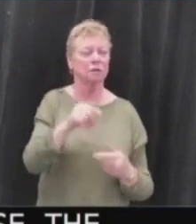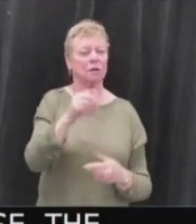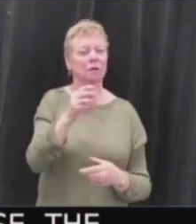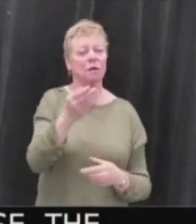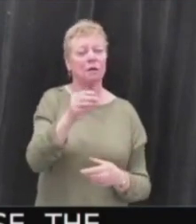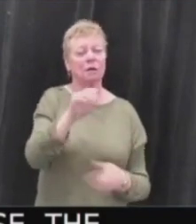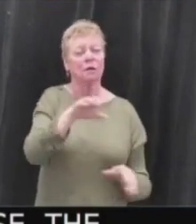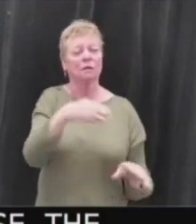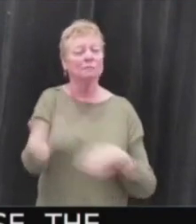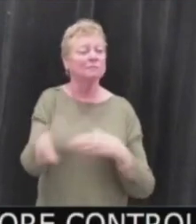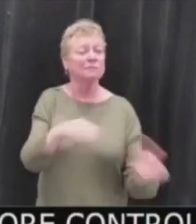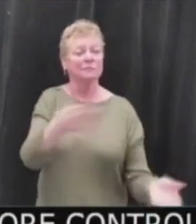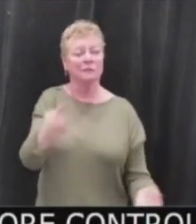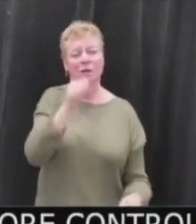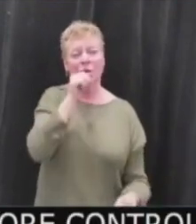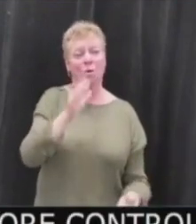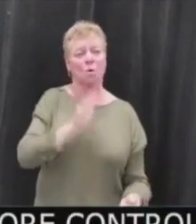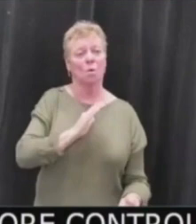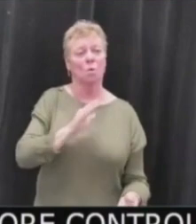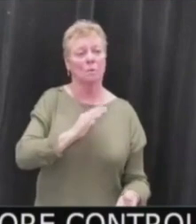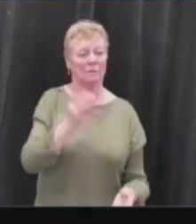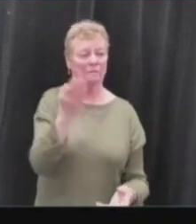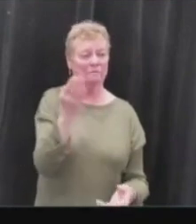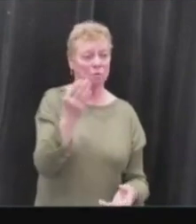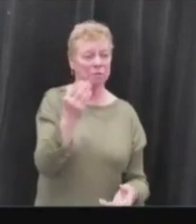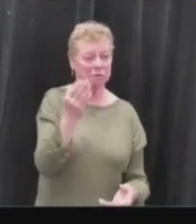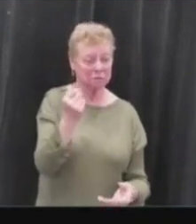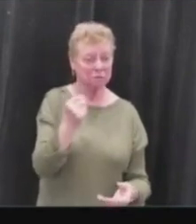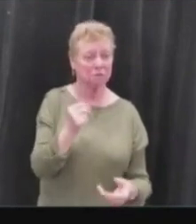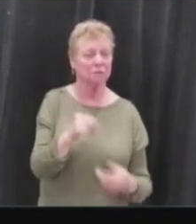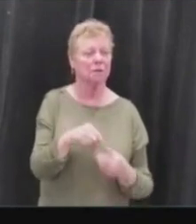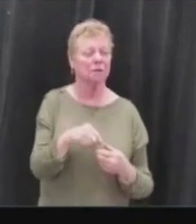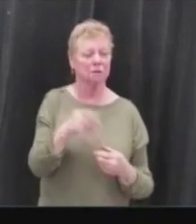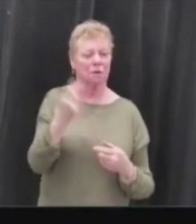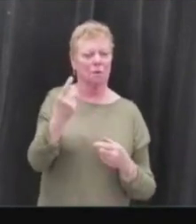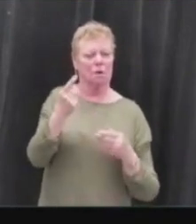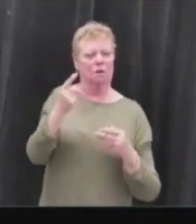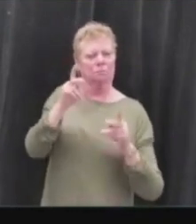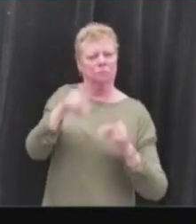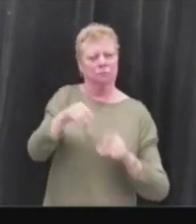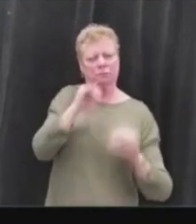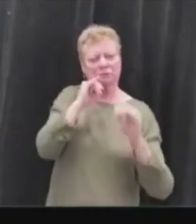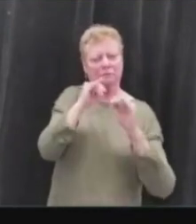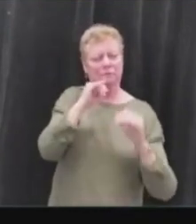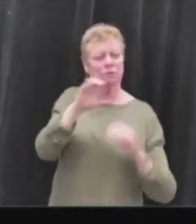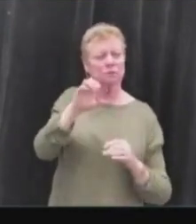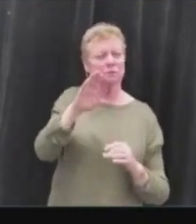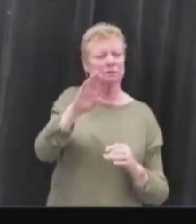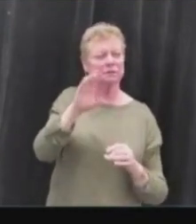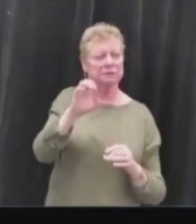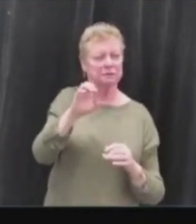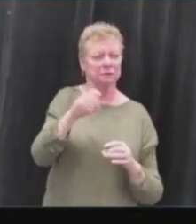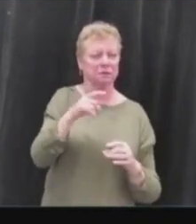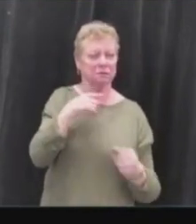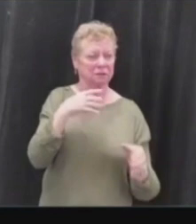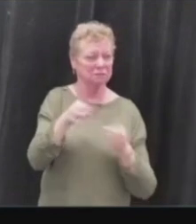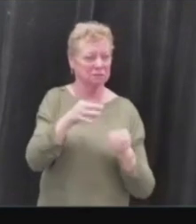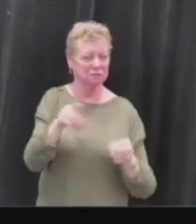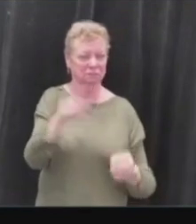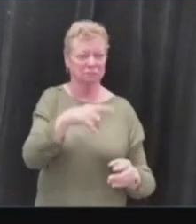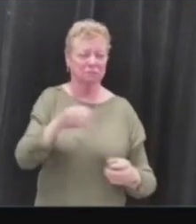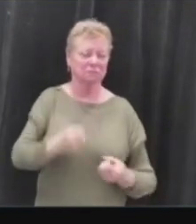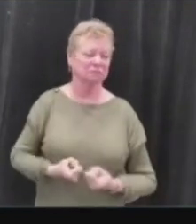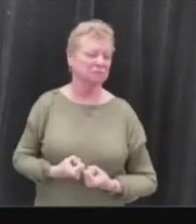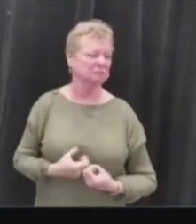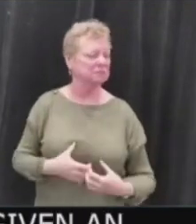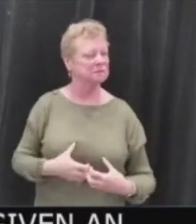I understand that the family of Hélène Coghen have given an interview with the CBC and talked about how much anger and sorrow this brings them as that